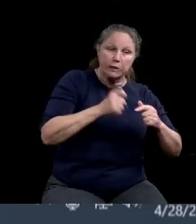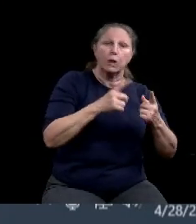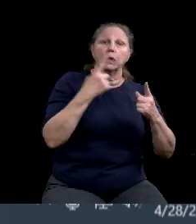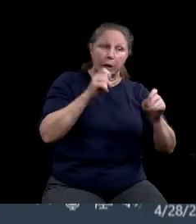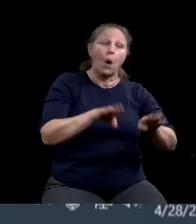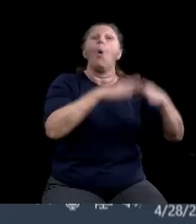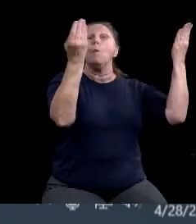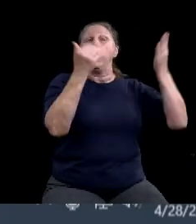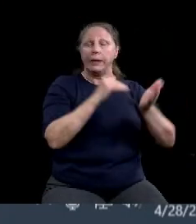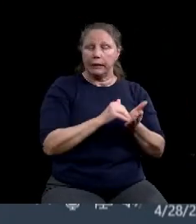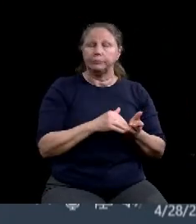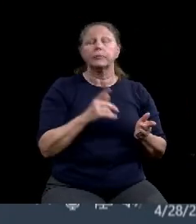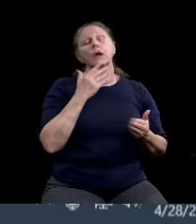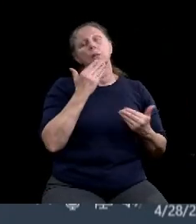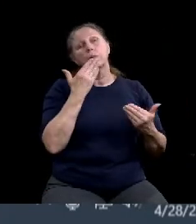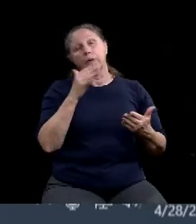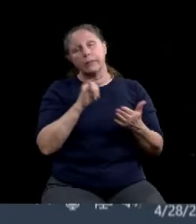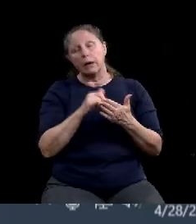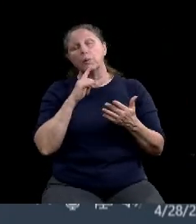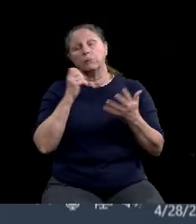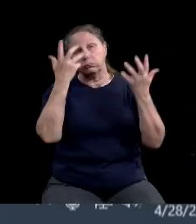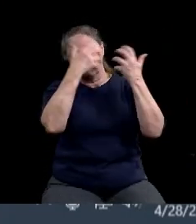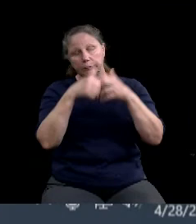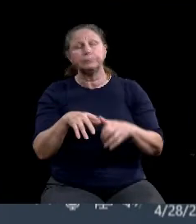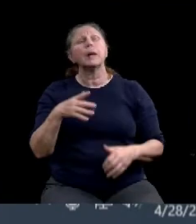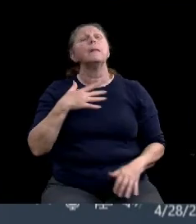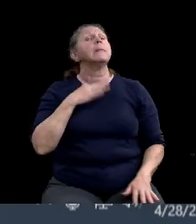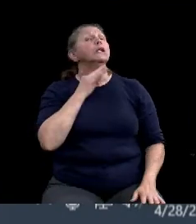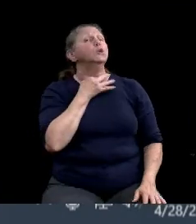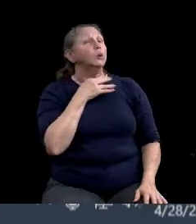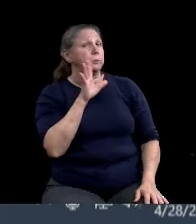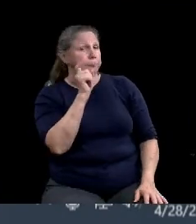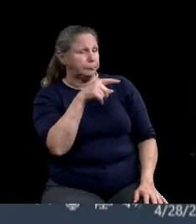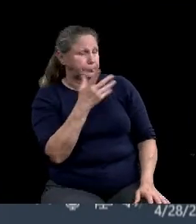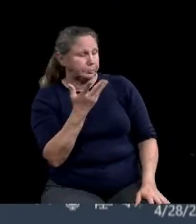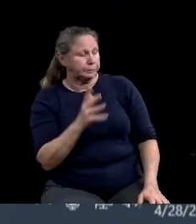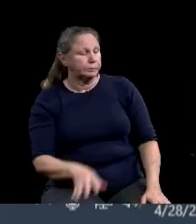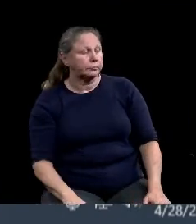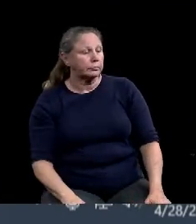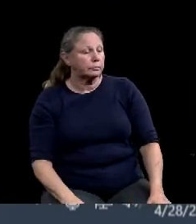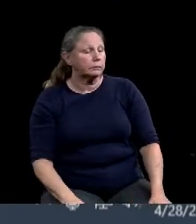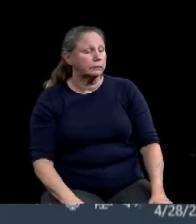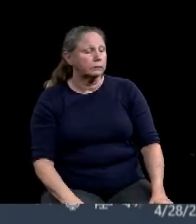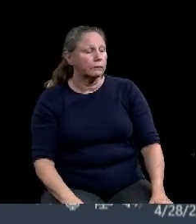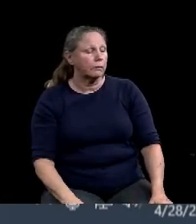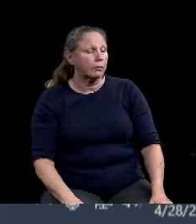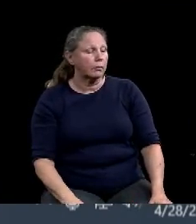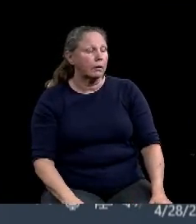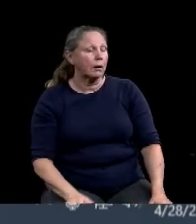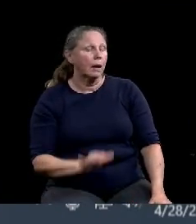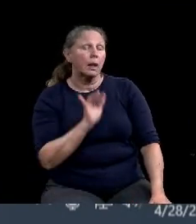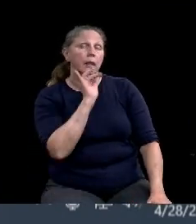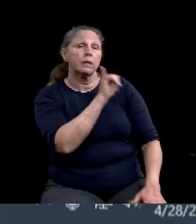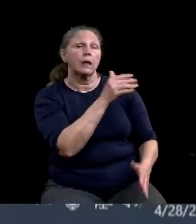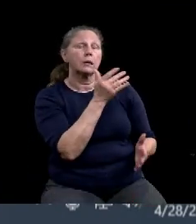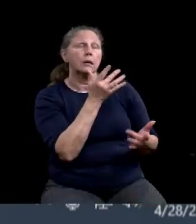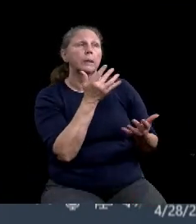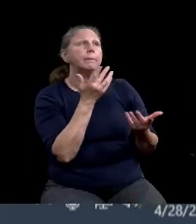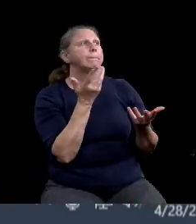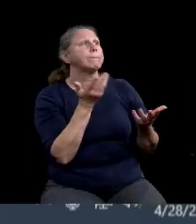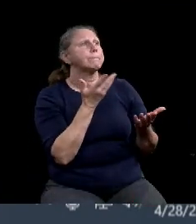The question I have, um, is when will this, um, grant application be available?